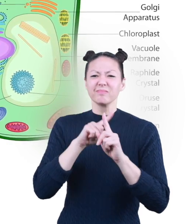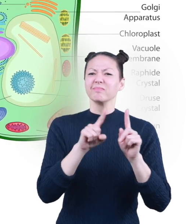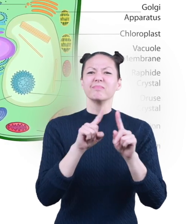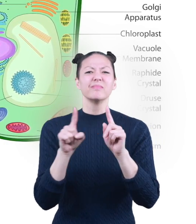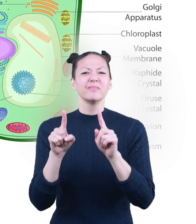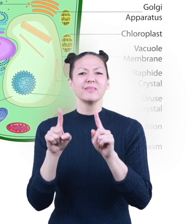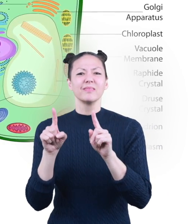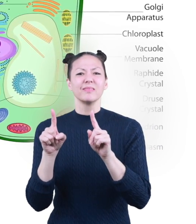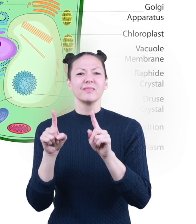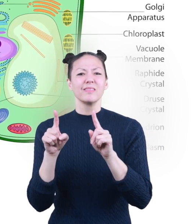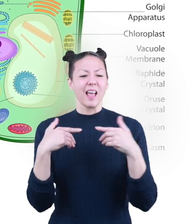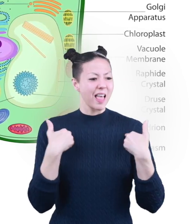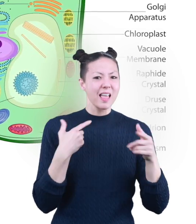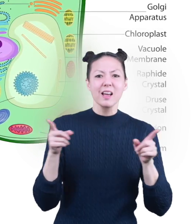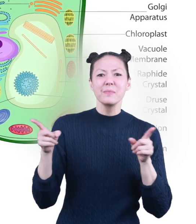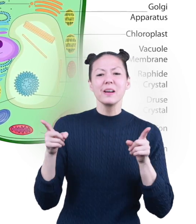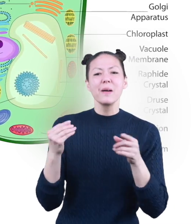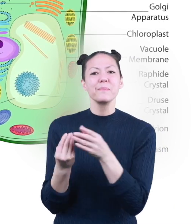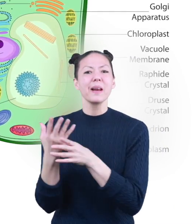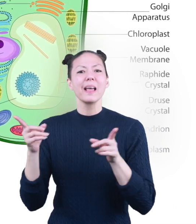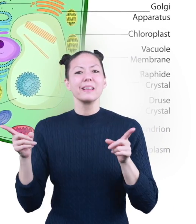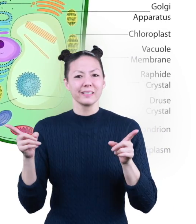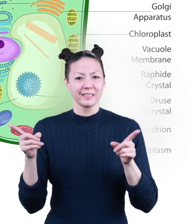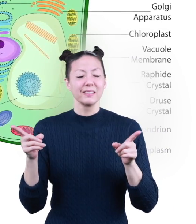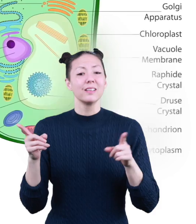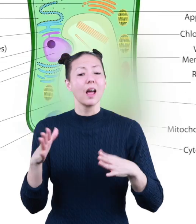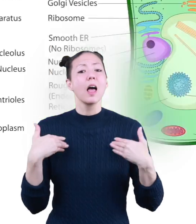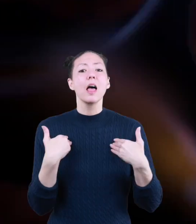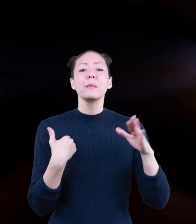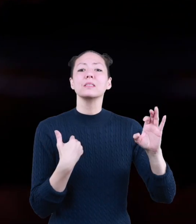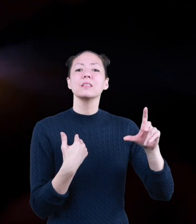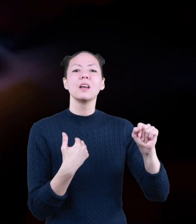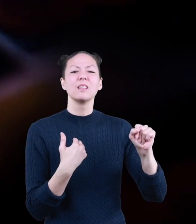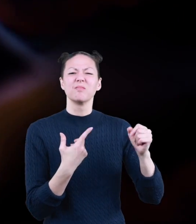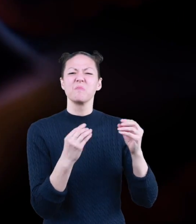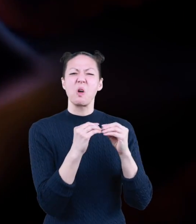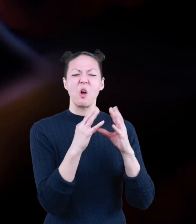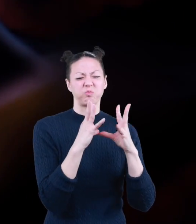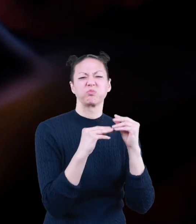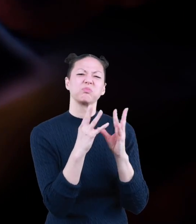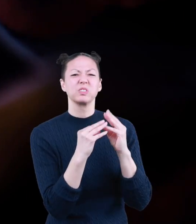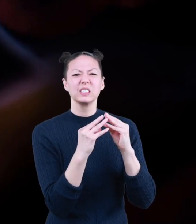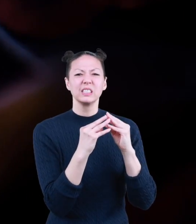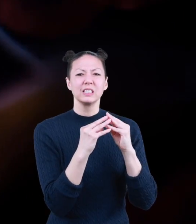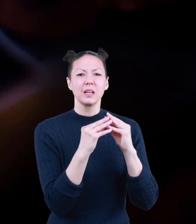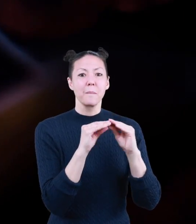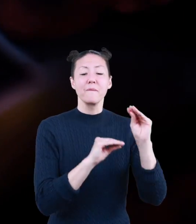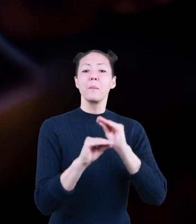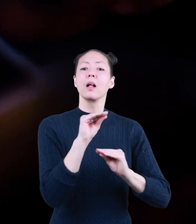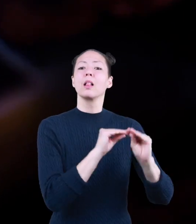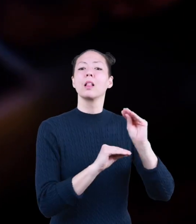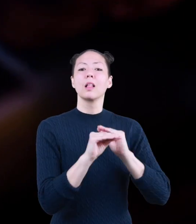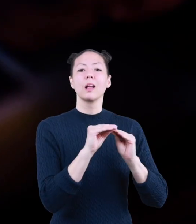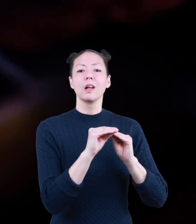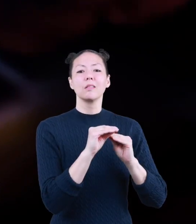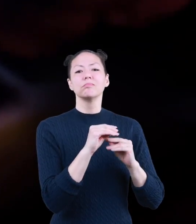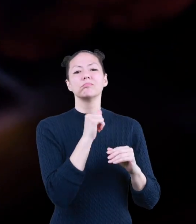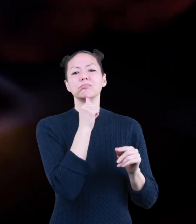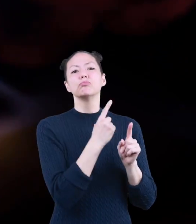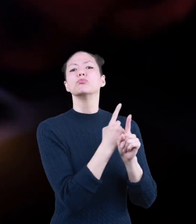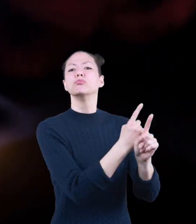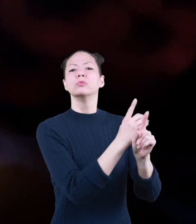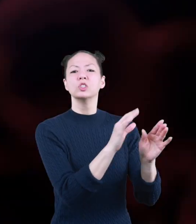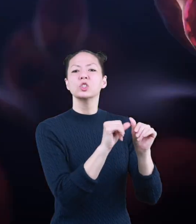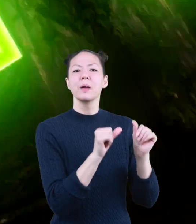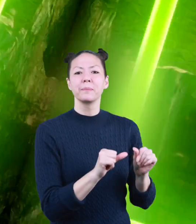many things in common as well as many differences. Animal cells are squishy, movable, and not regularly